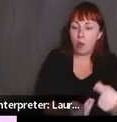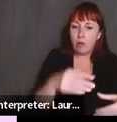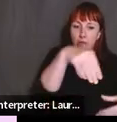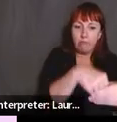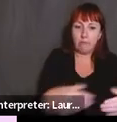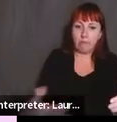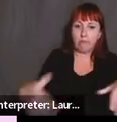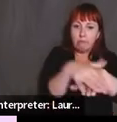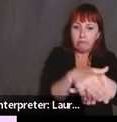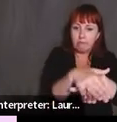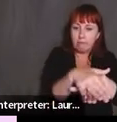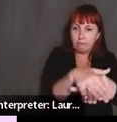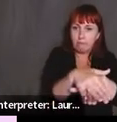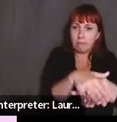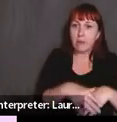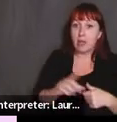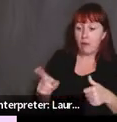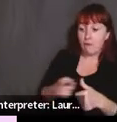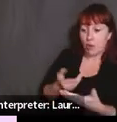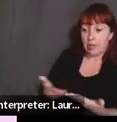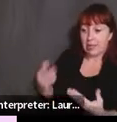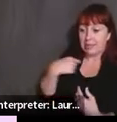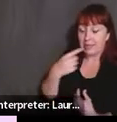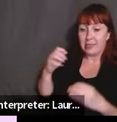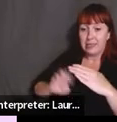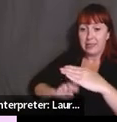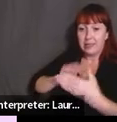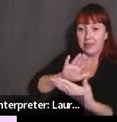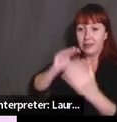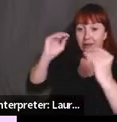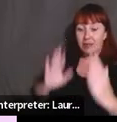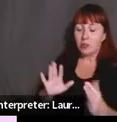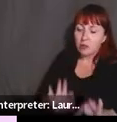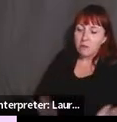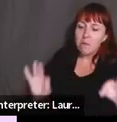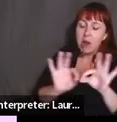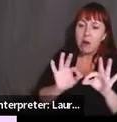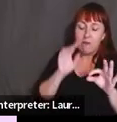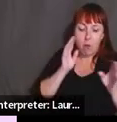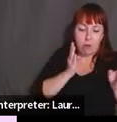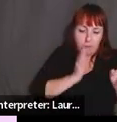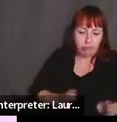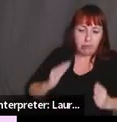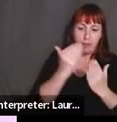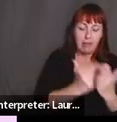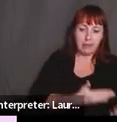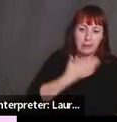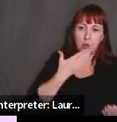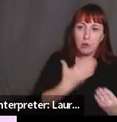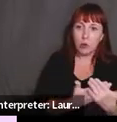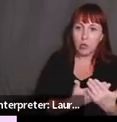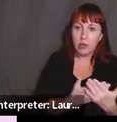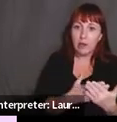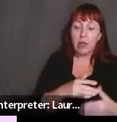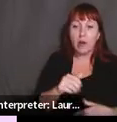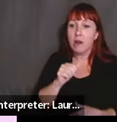that I can tell you as an elementary teacher, that is key to preparing good lessons that are a bar anti-bias